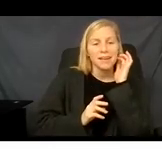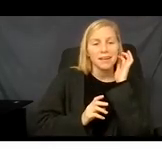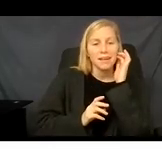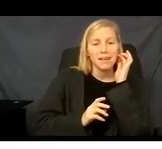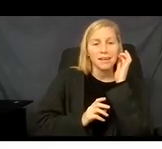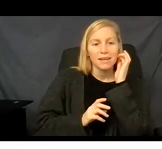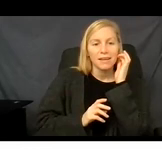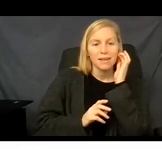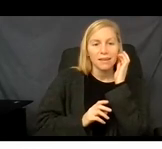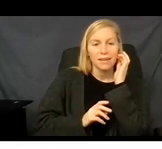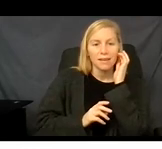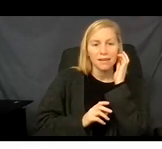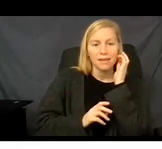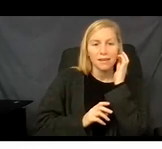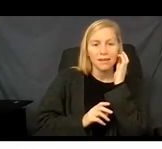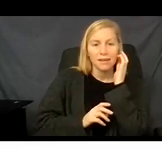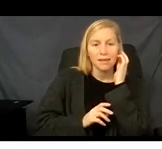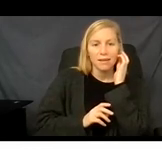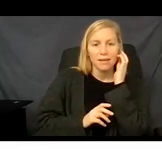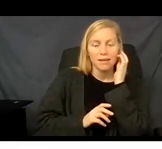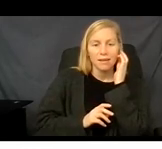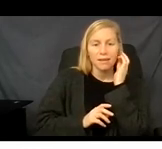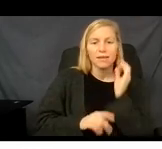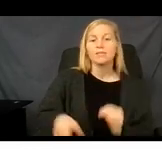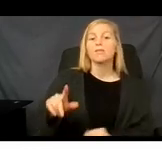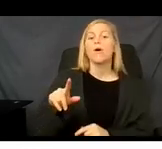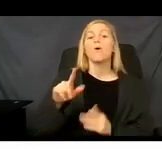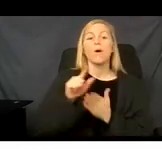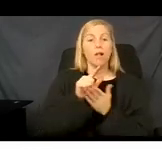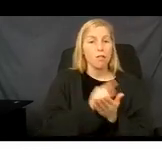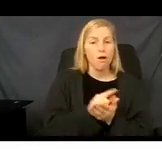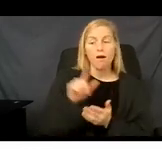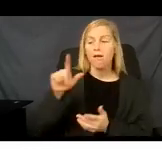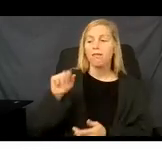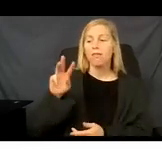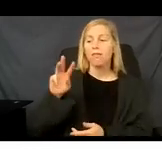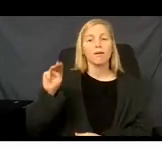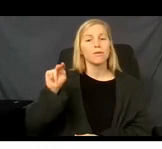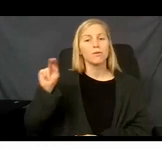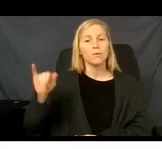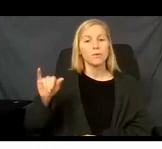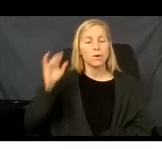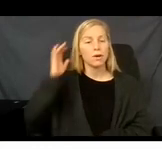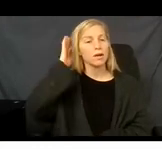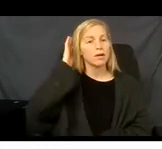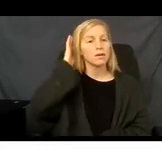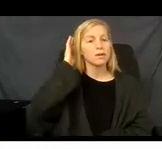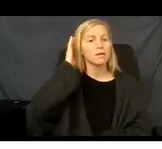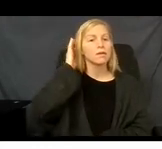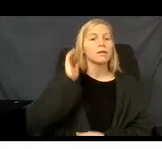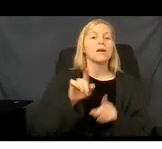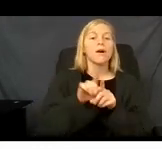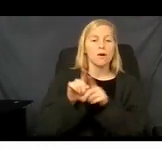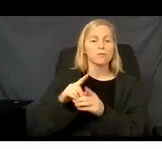So, I've talked about Law New York. I've also talked about Open